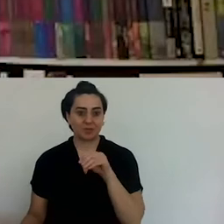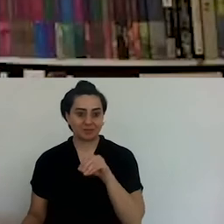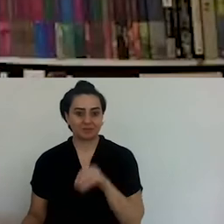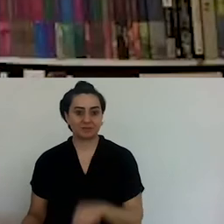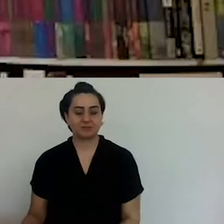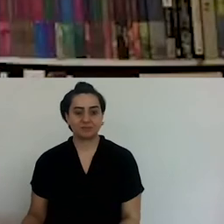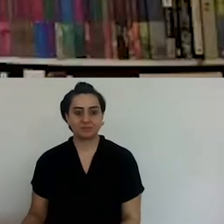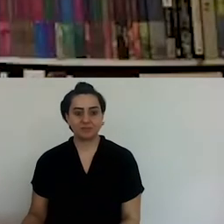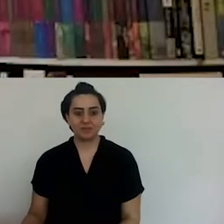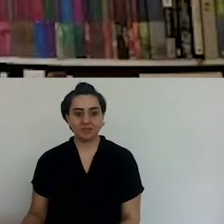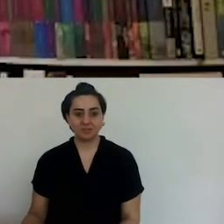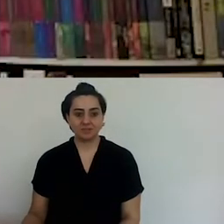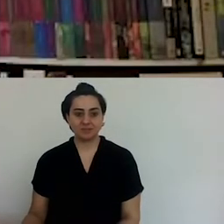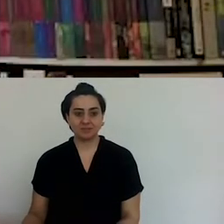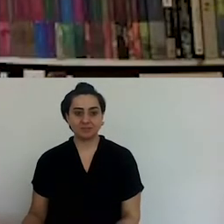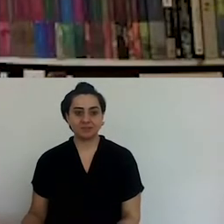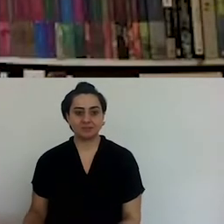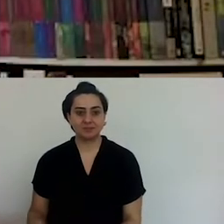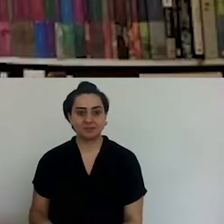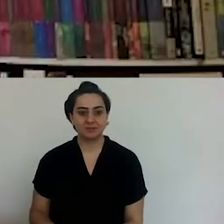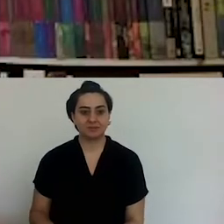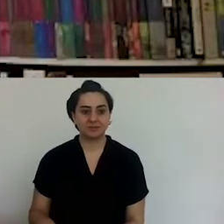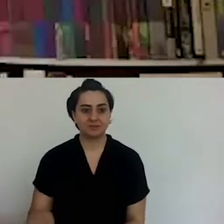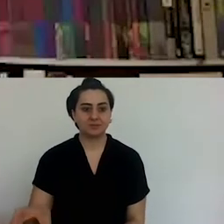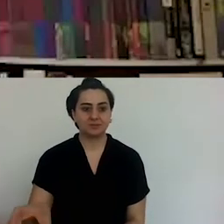introduction missed a part.